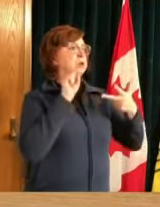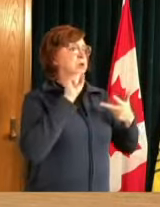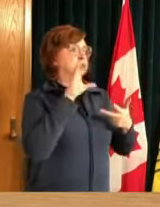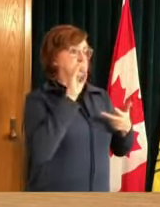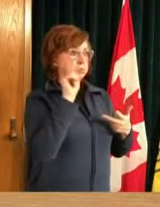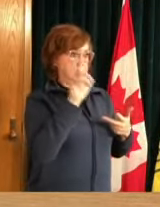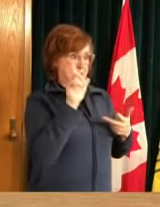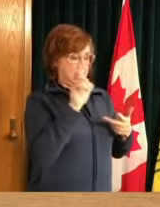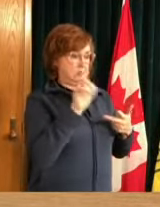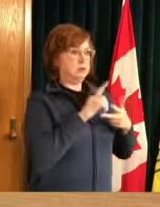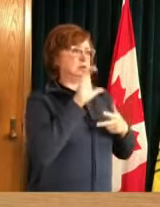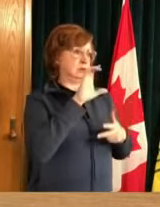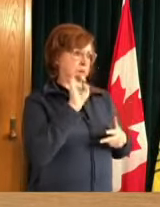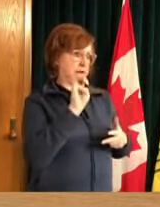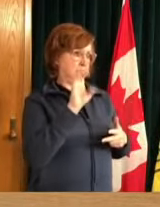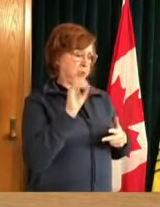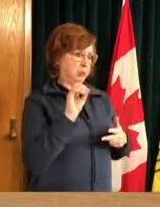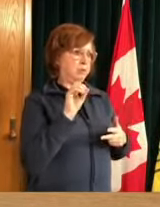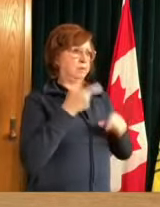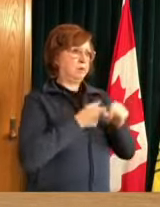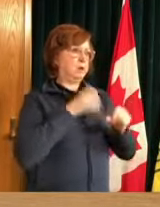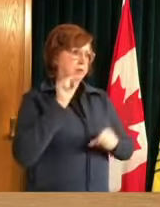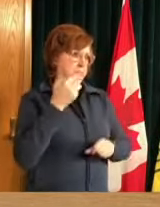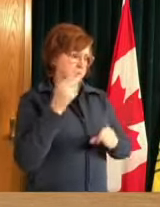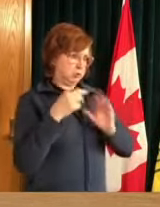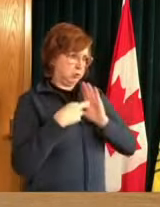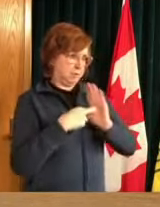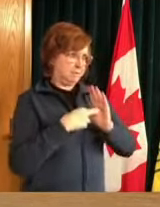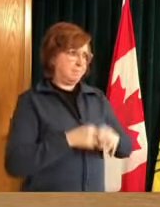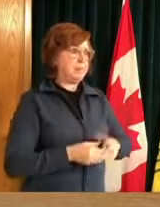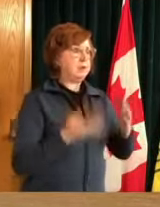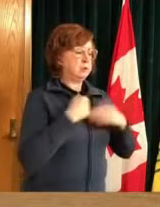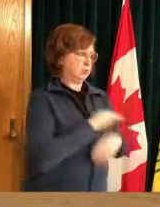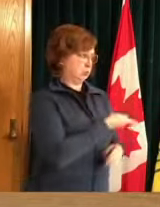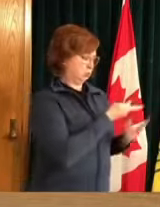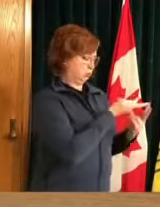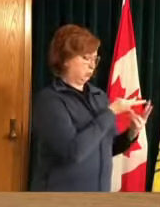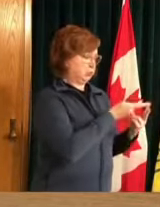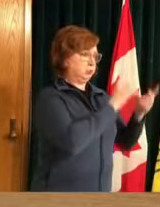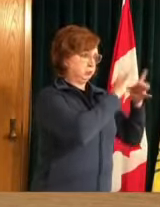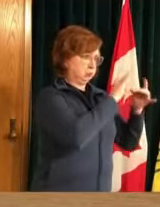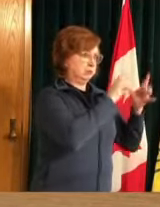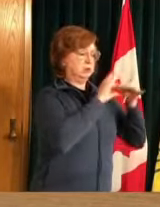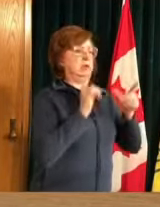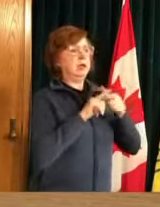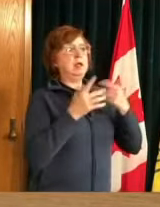Livingstone. Premier Moe and Dr. Shahad will have remarks followed by time for questions.